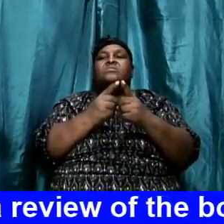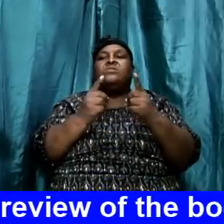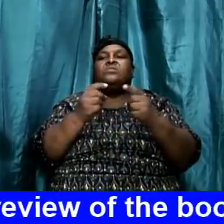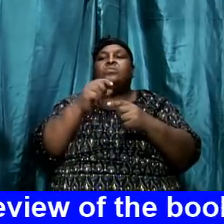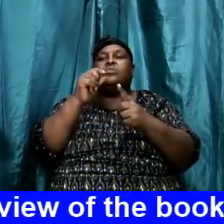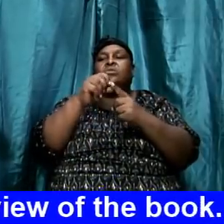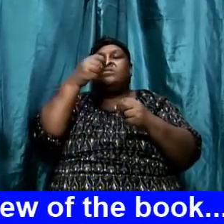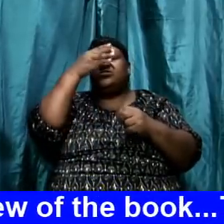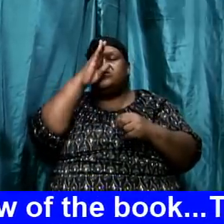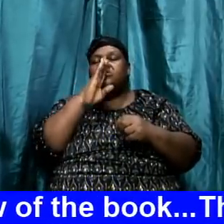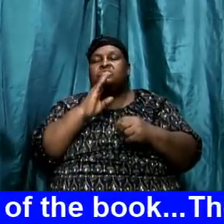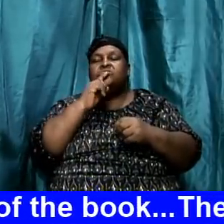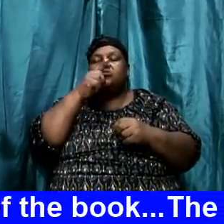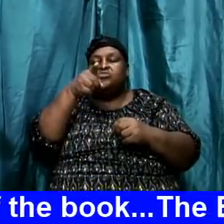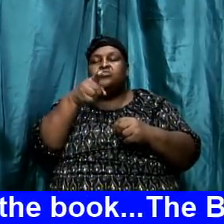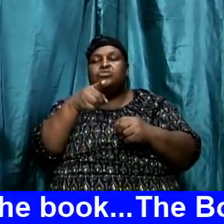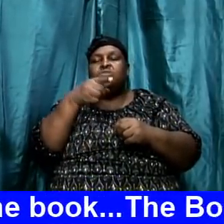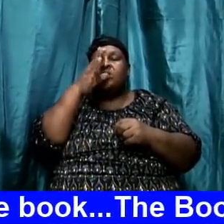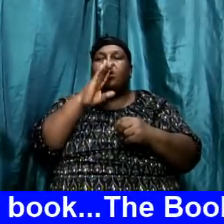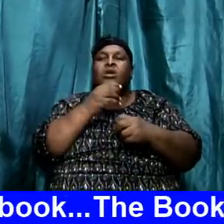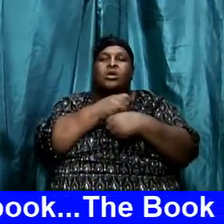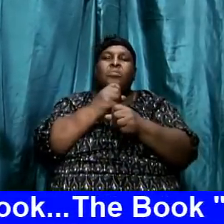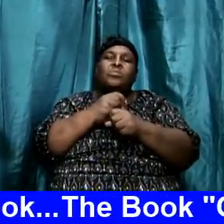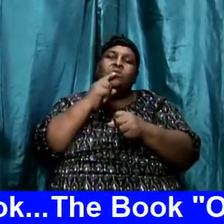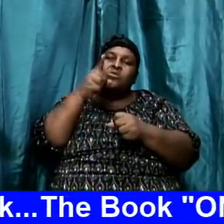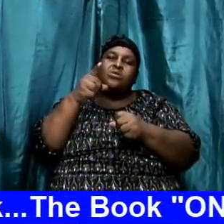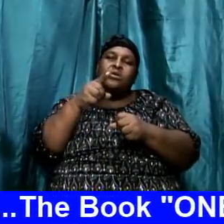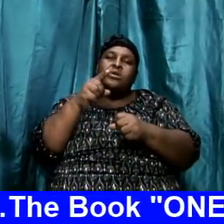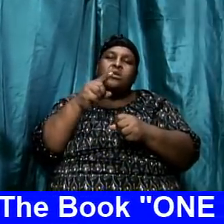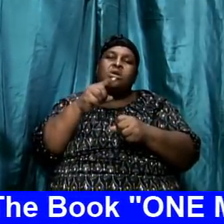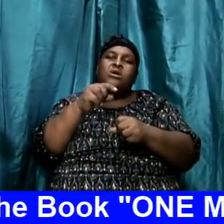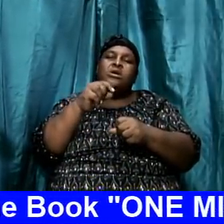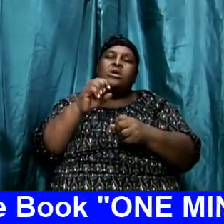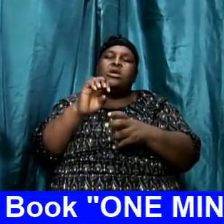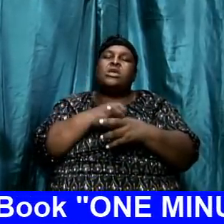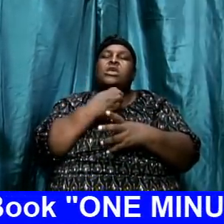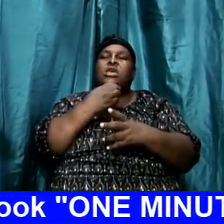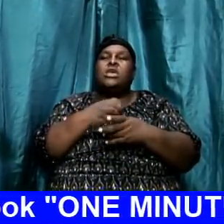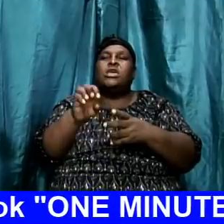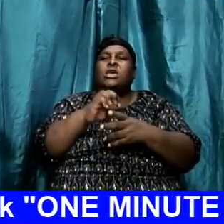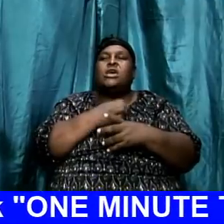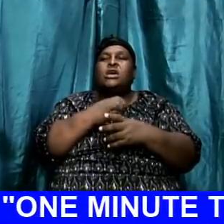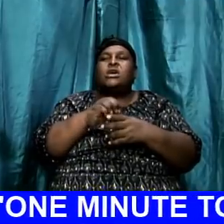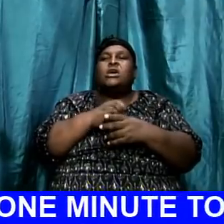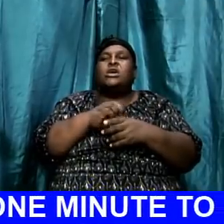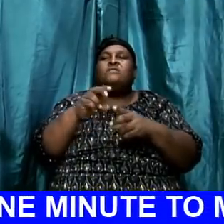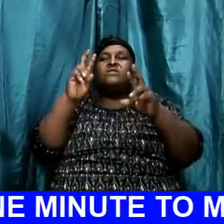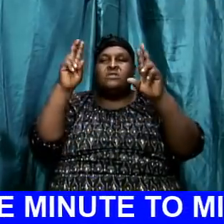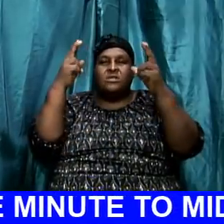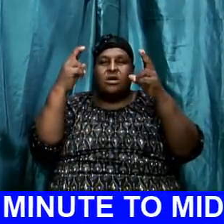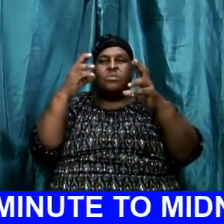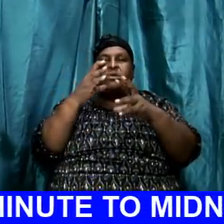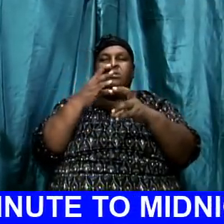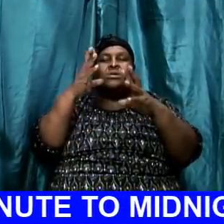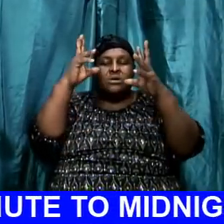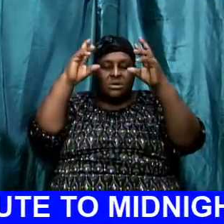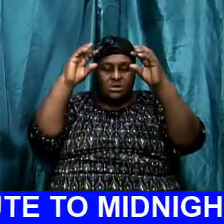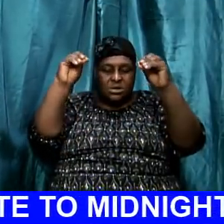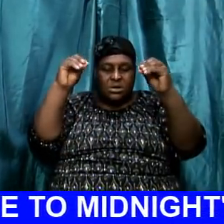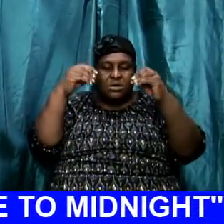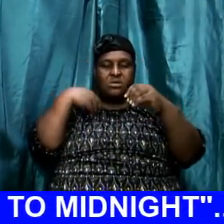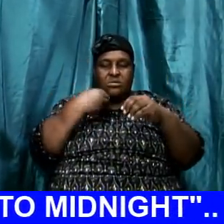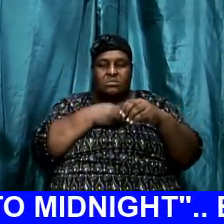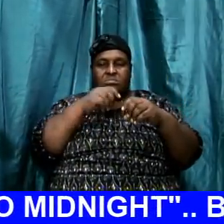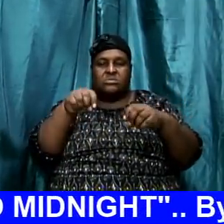of truth. God we want to ensure that even the lessons that our Bishop is teaching us in this season, that we can rightly God